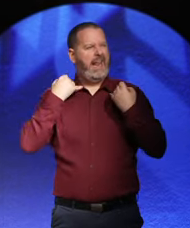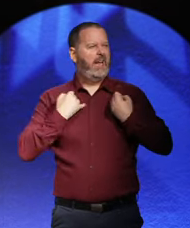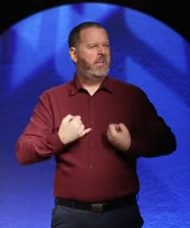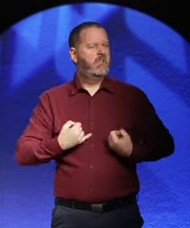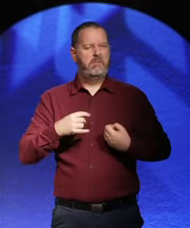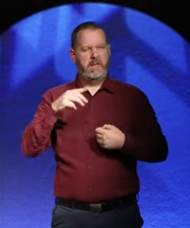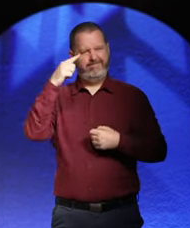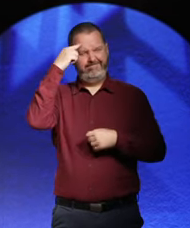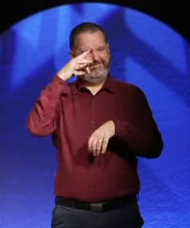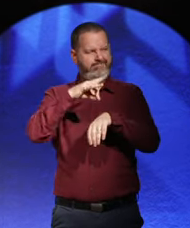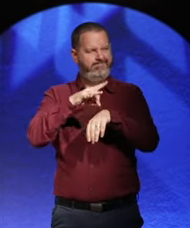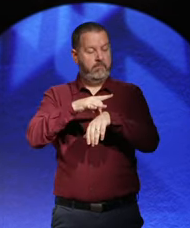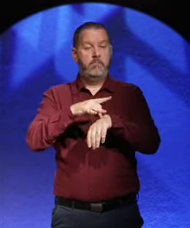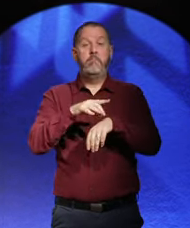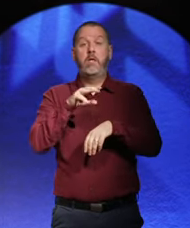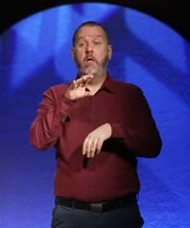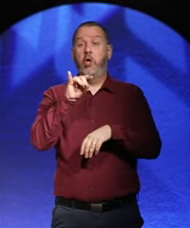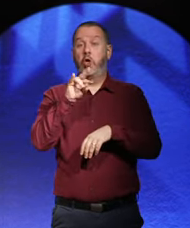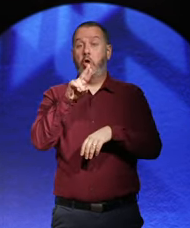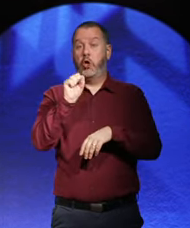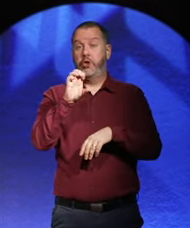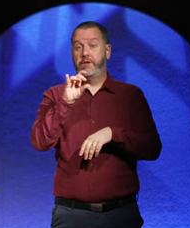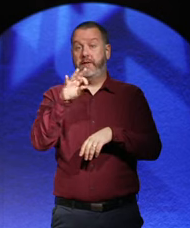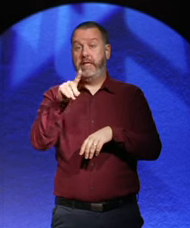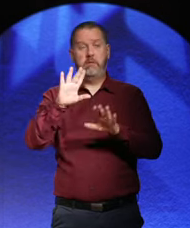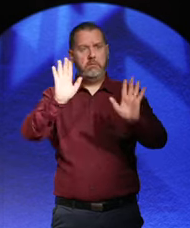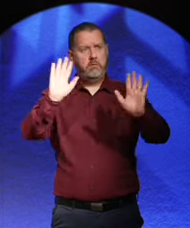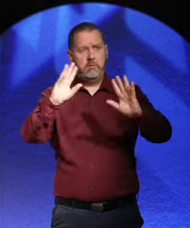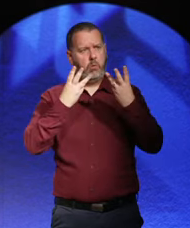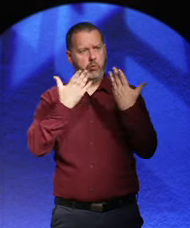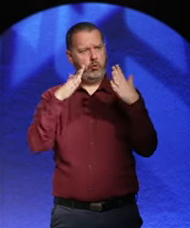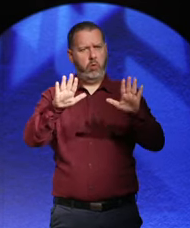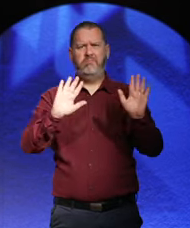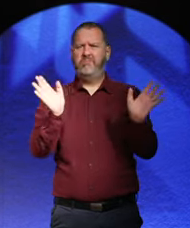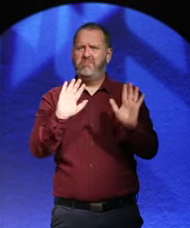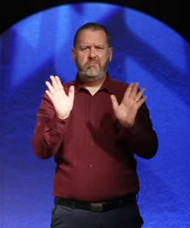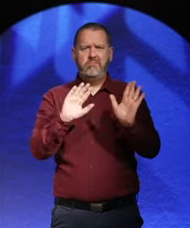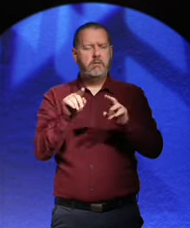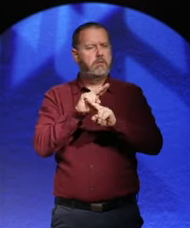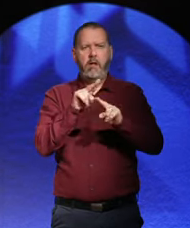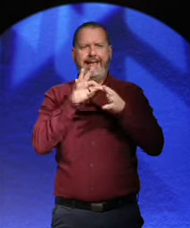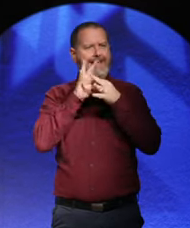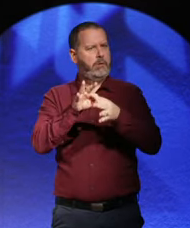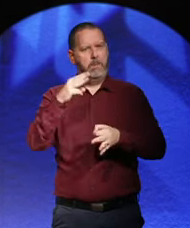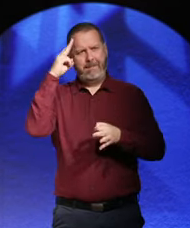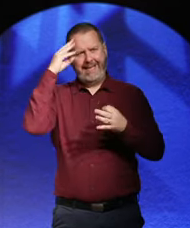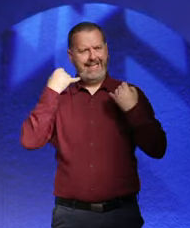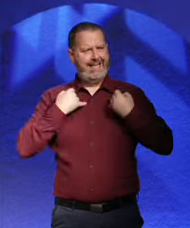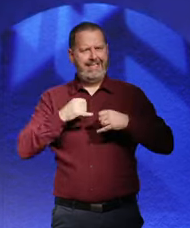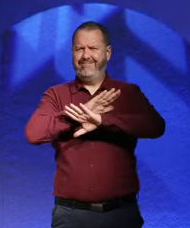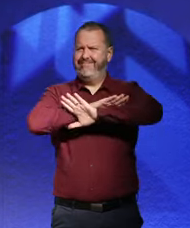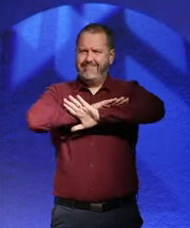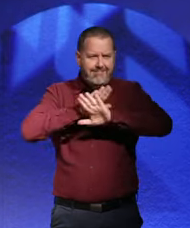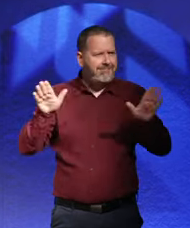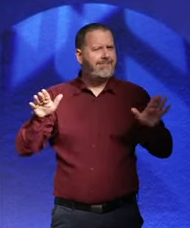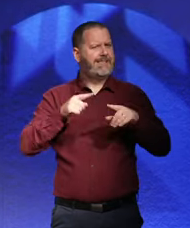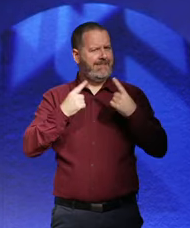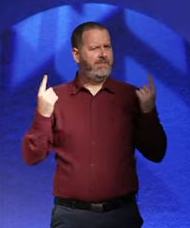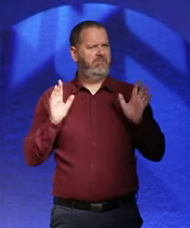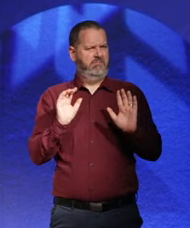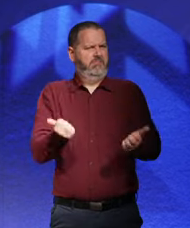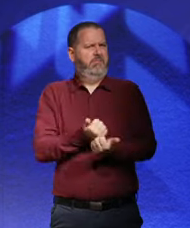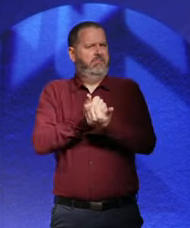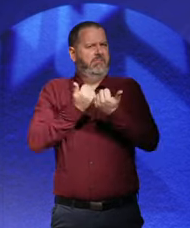changed all that and he showed that it wasn't a mental illness. It was nothing to do with mental illness at all. He was also...